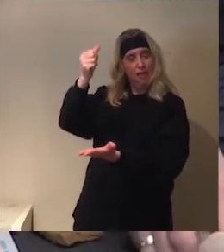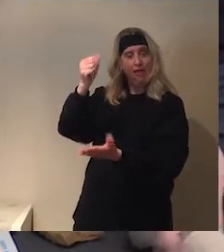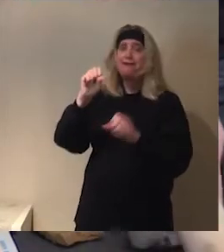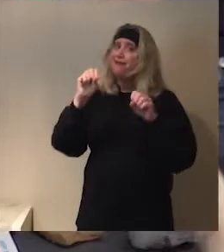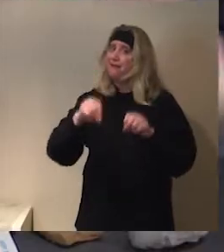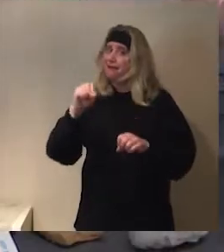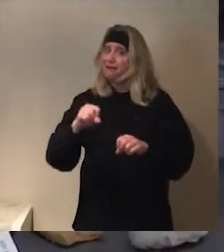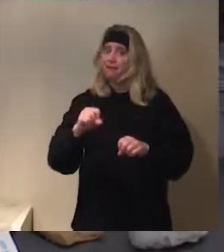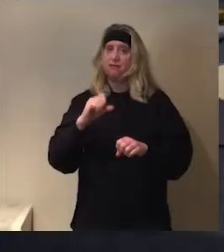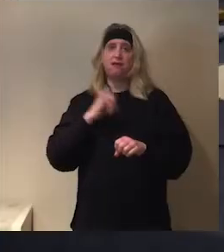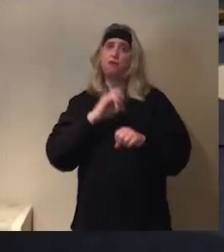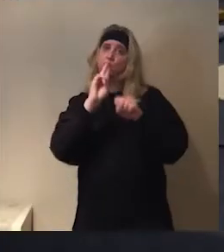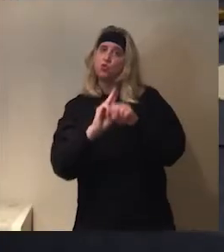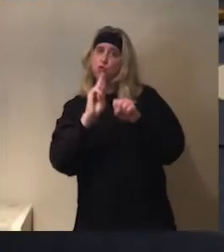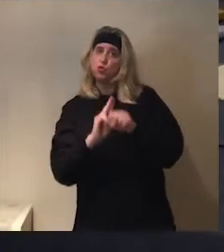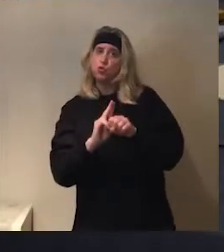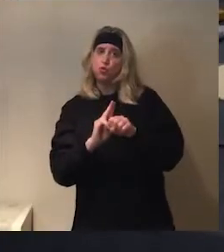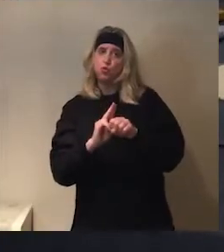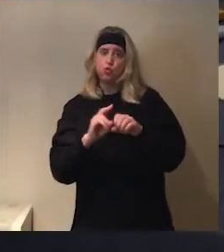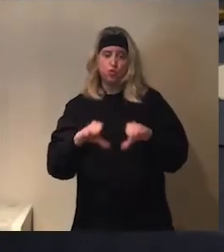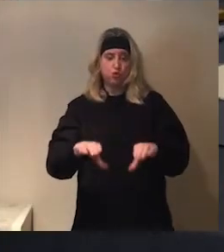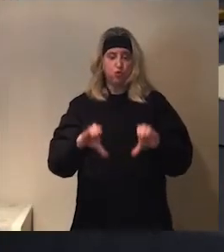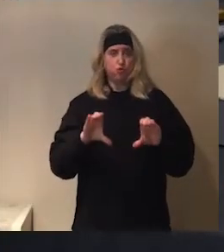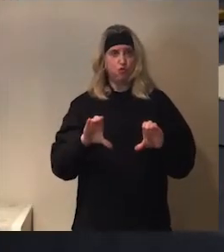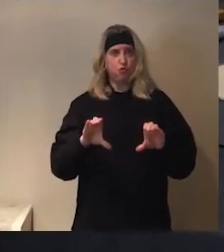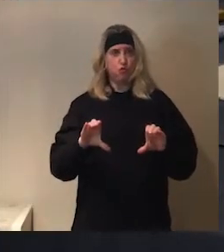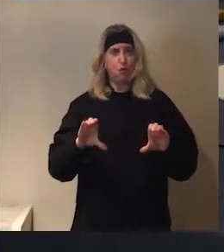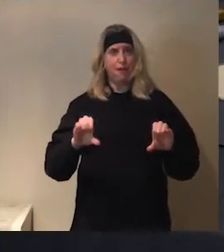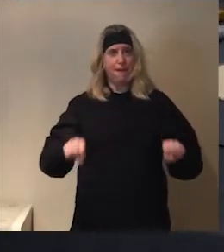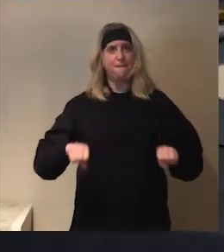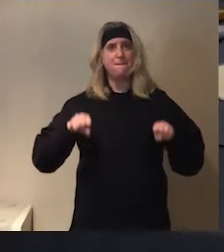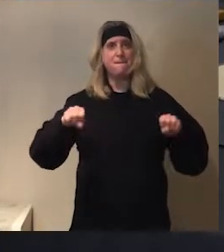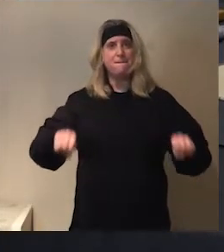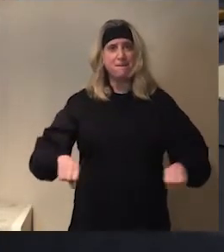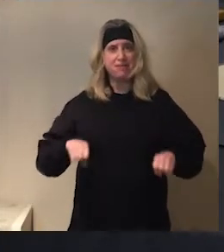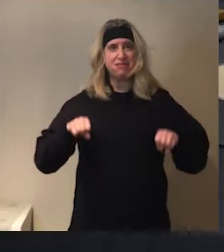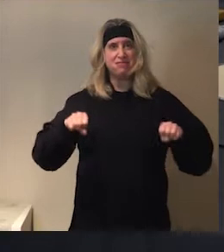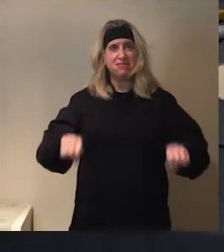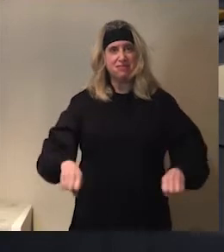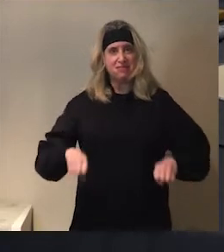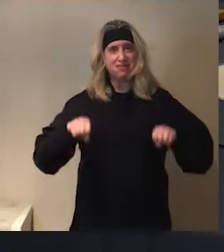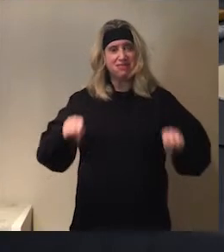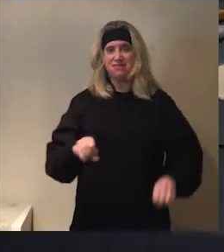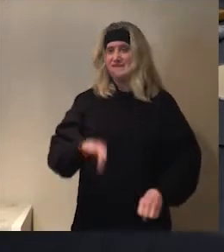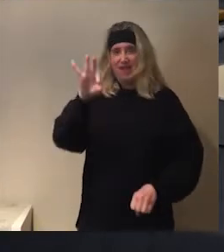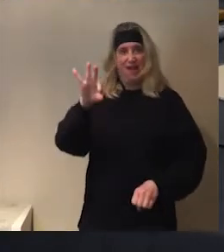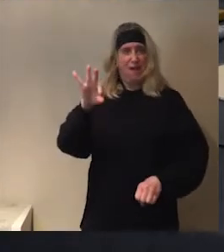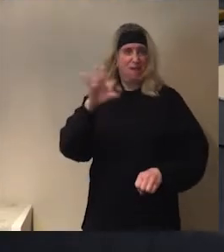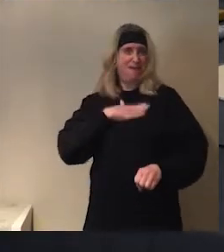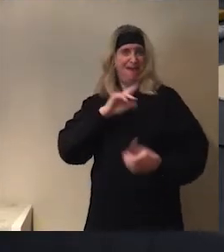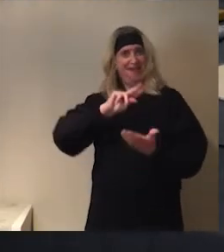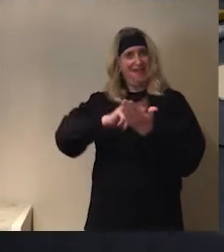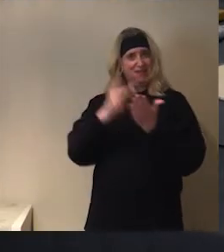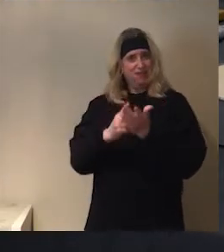I'm going to use a rolling pin. Oh. That's great. A rolling pin that I found in the kitchen. And I'm